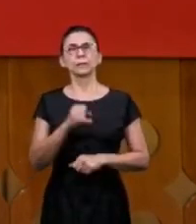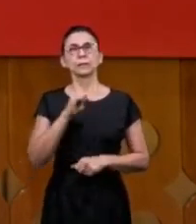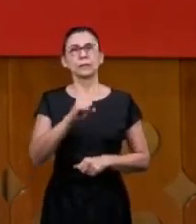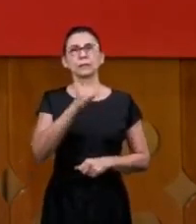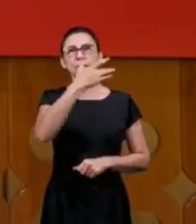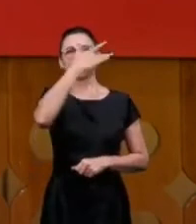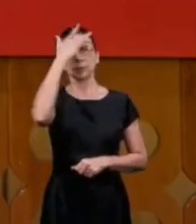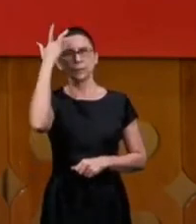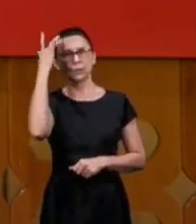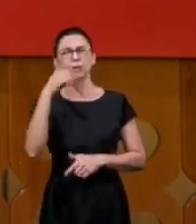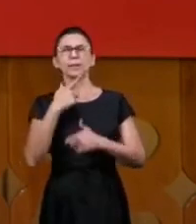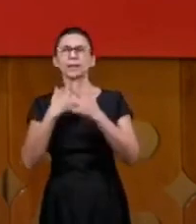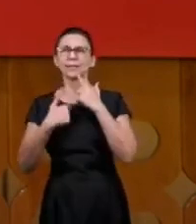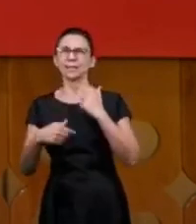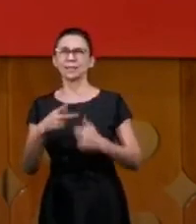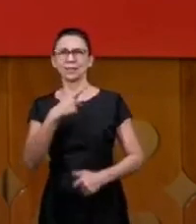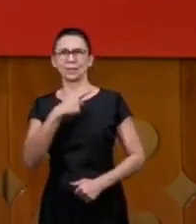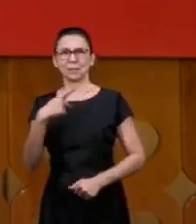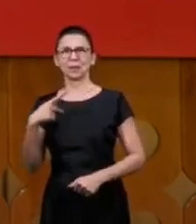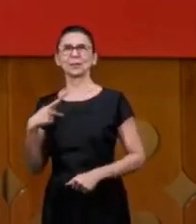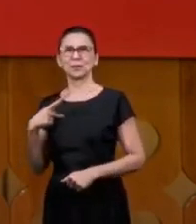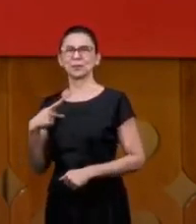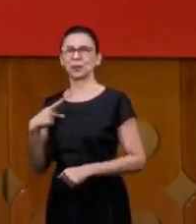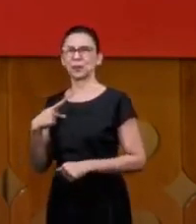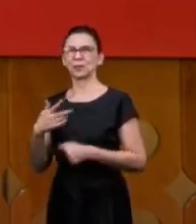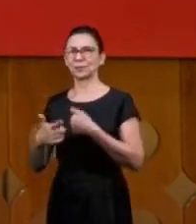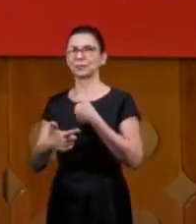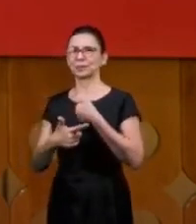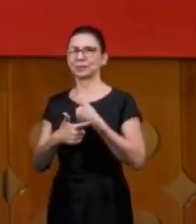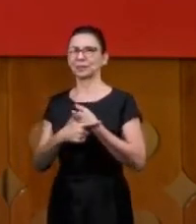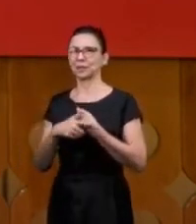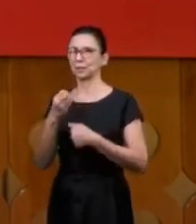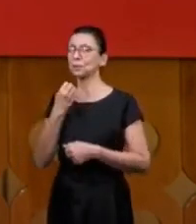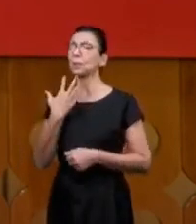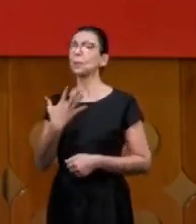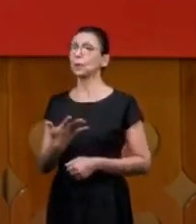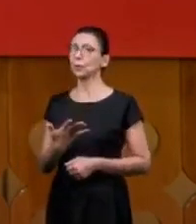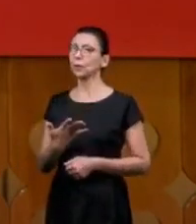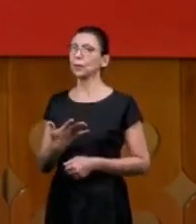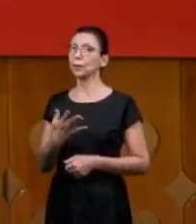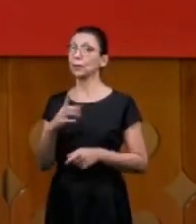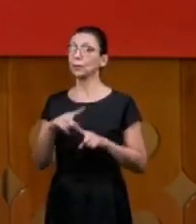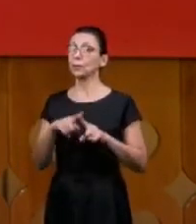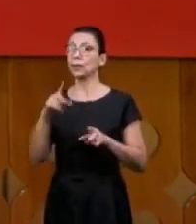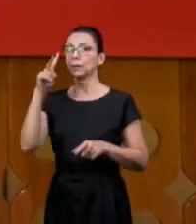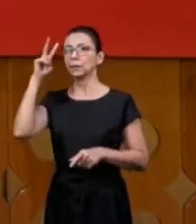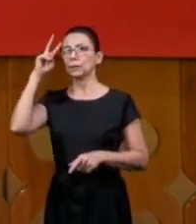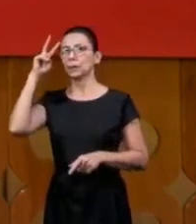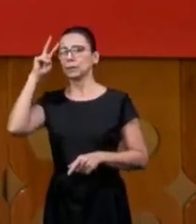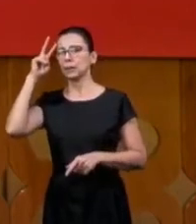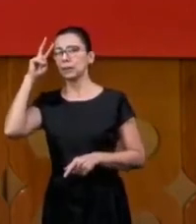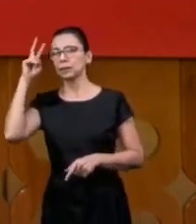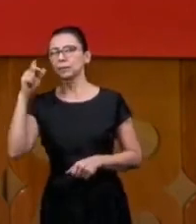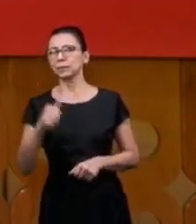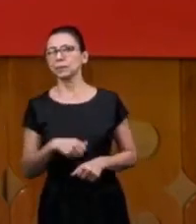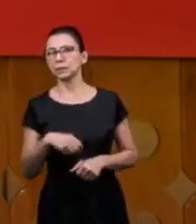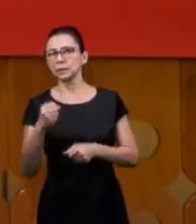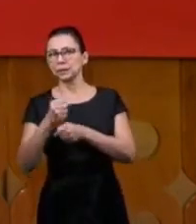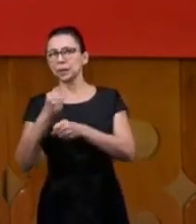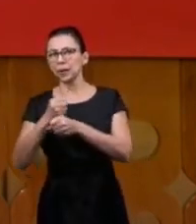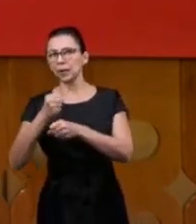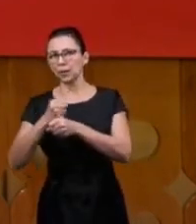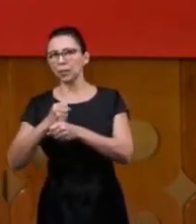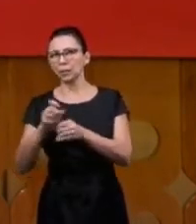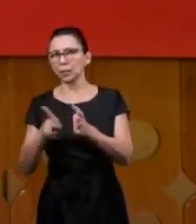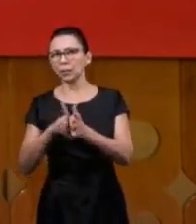the to be a pastor it is something good but remember one thing in this work